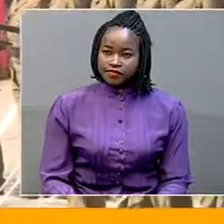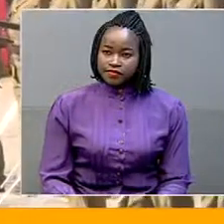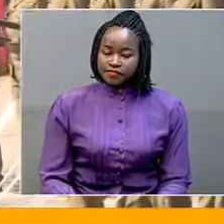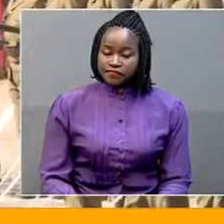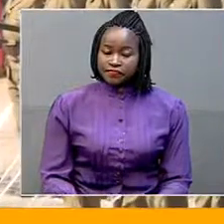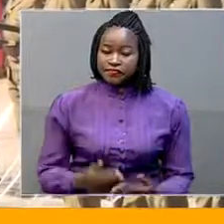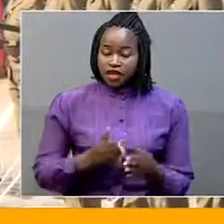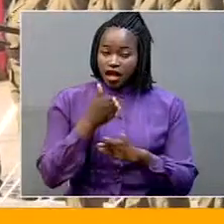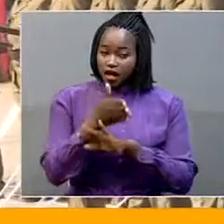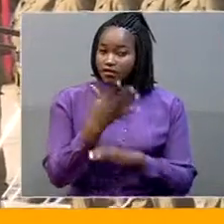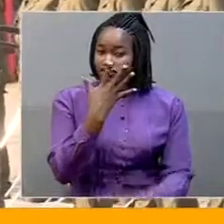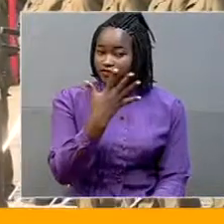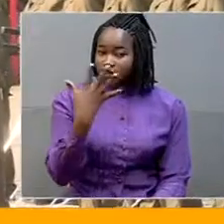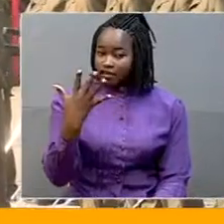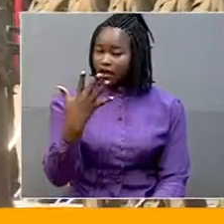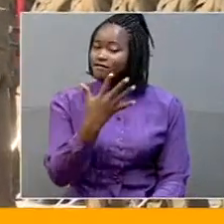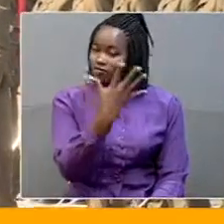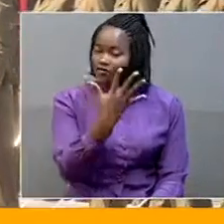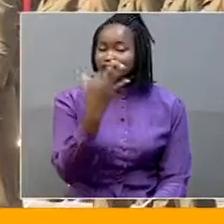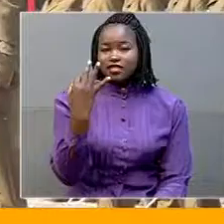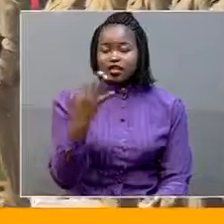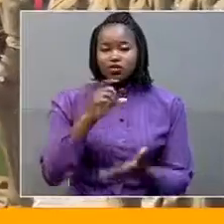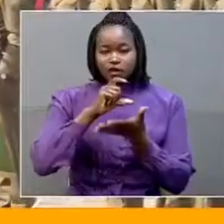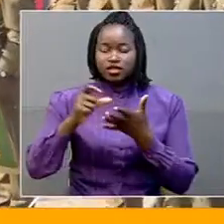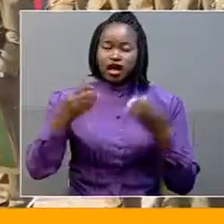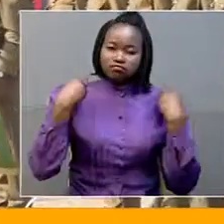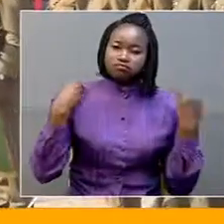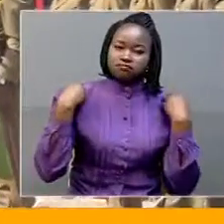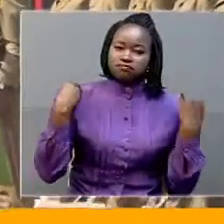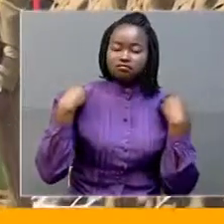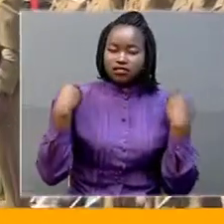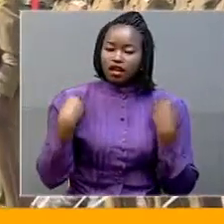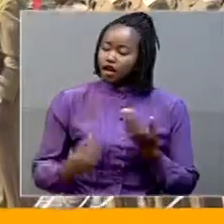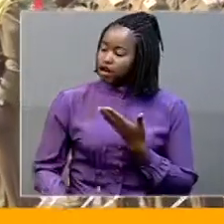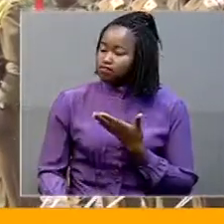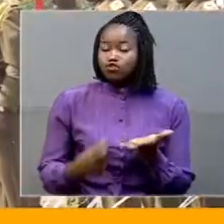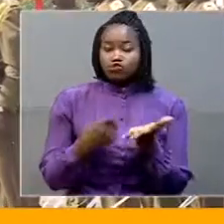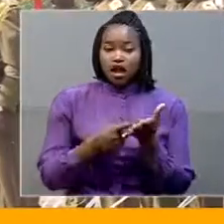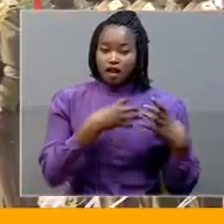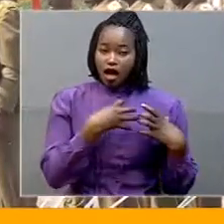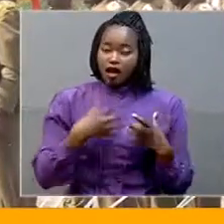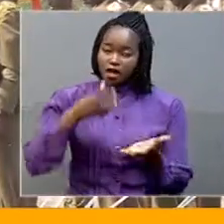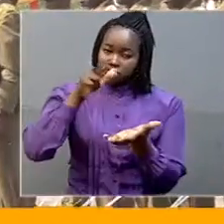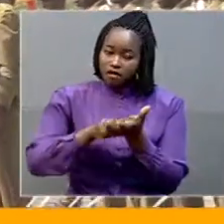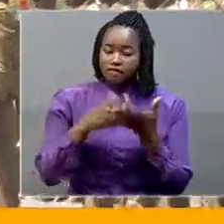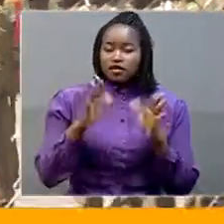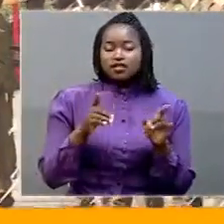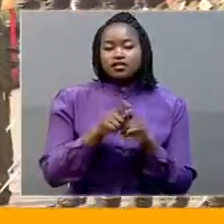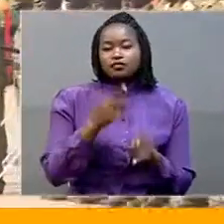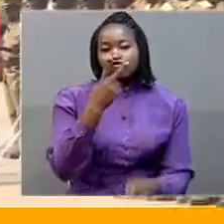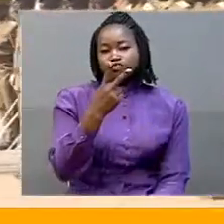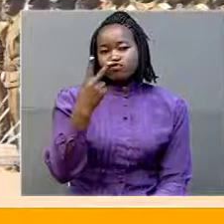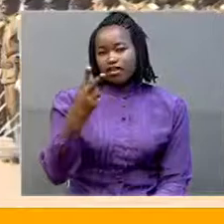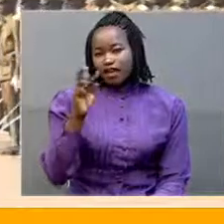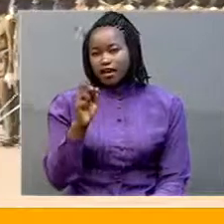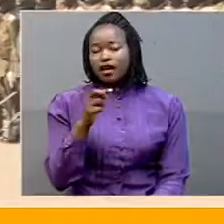After 53 weeks of training, a total of 256 Ugandan officers were passed out. Including 228